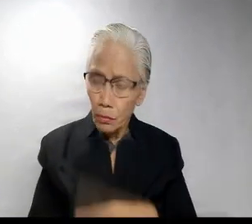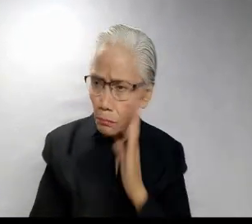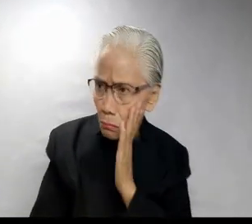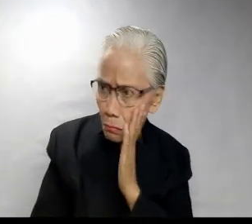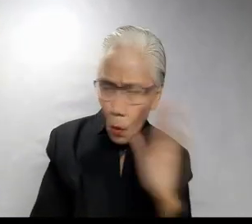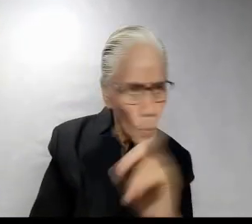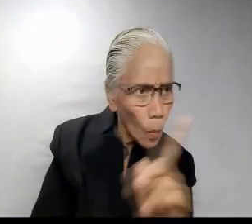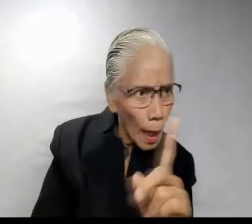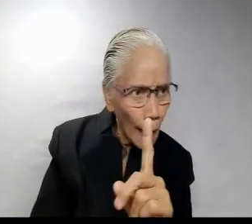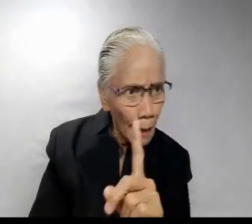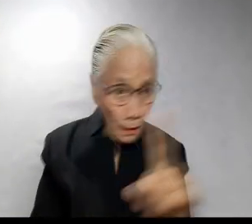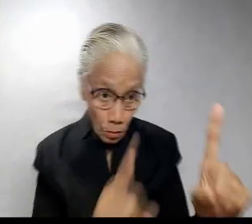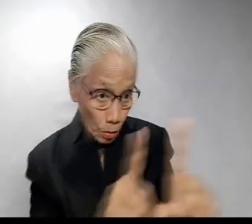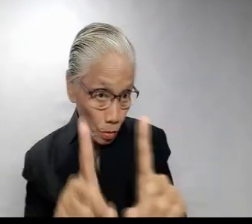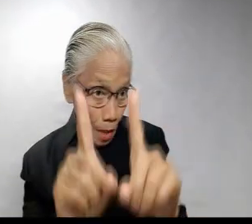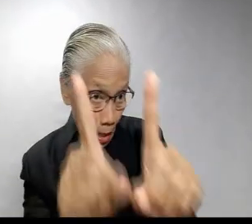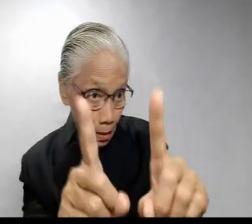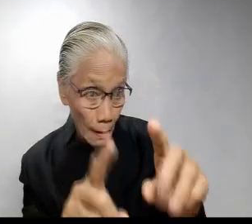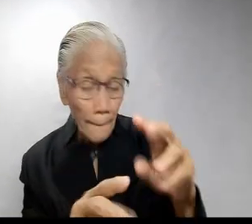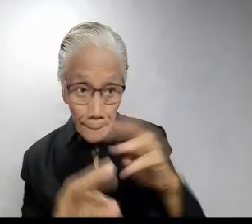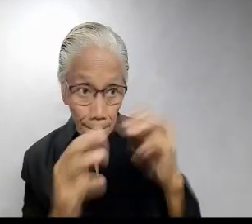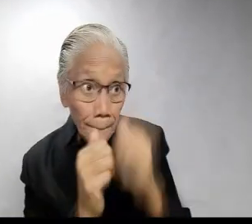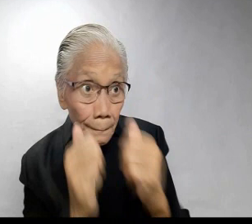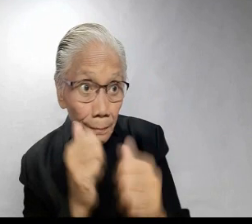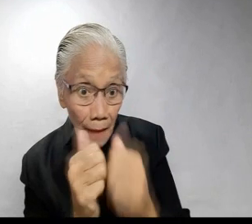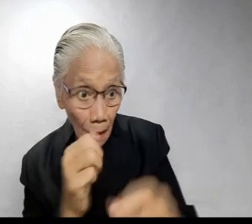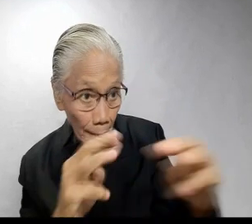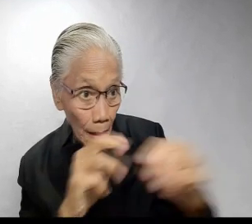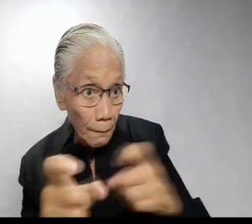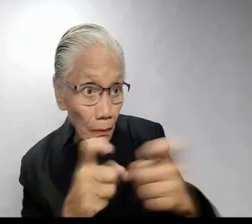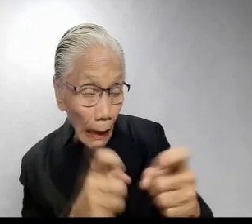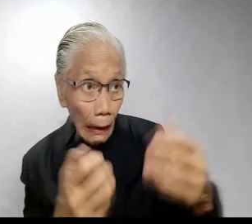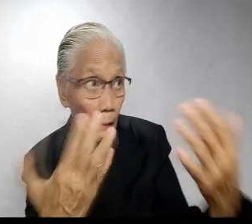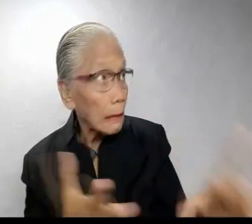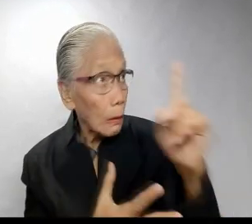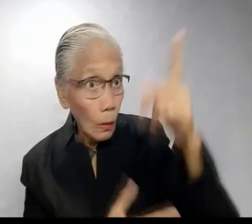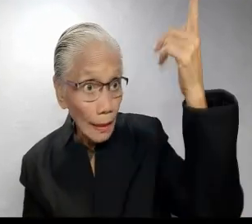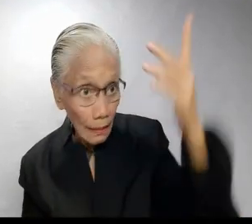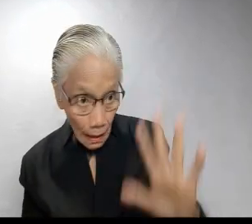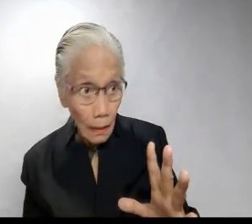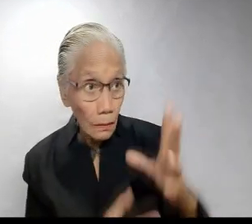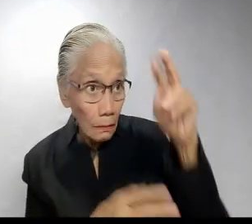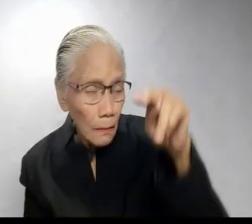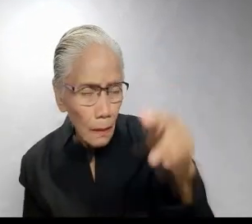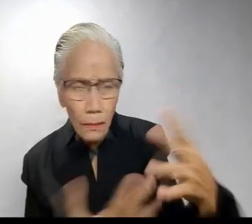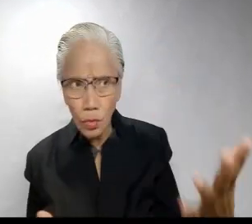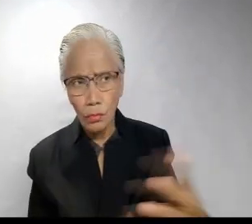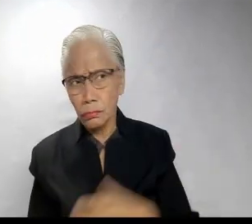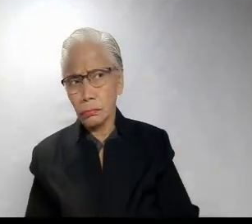desires. Ano? Sinodality means manipulating who God is at social